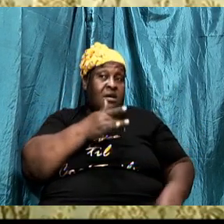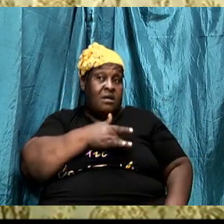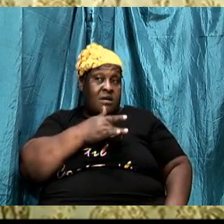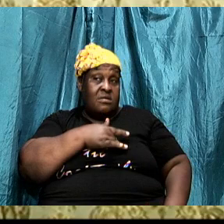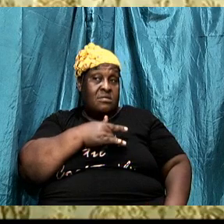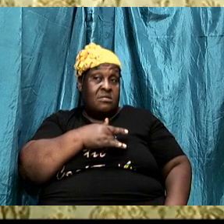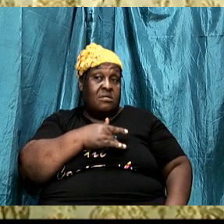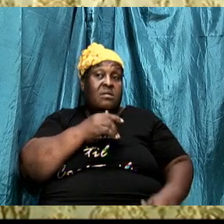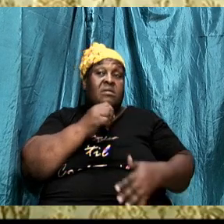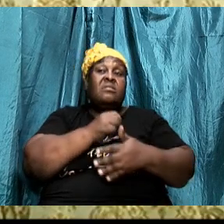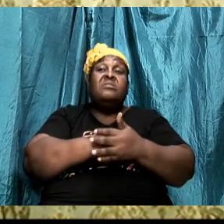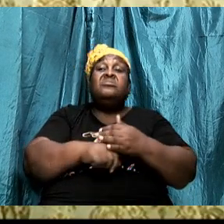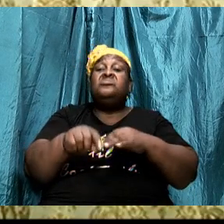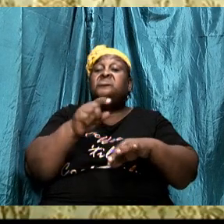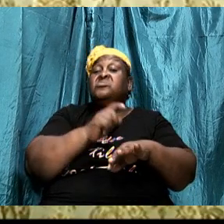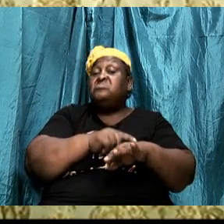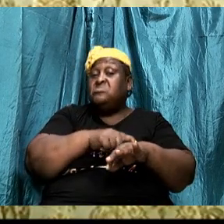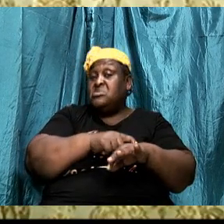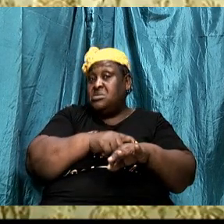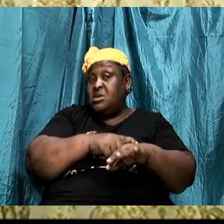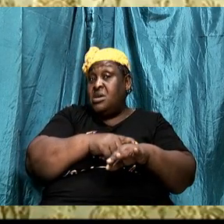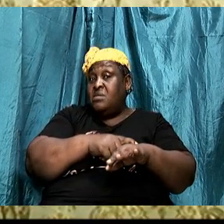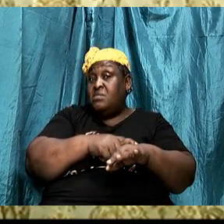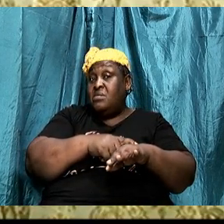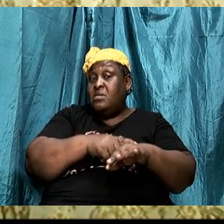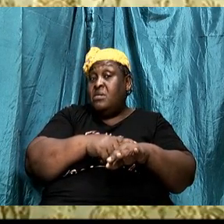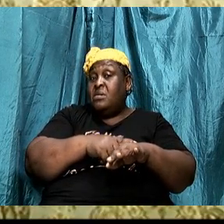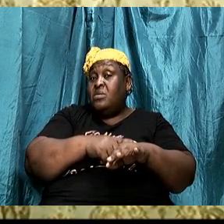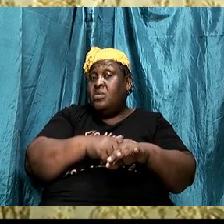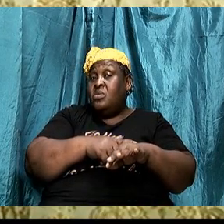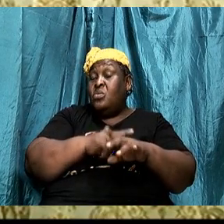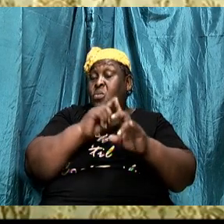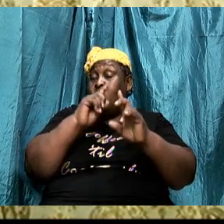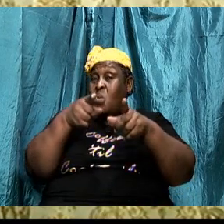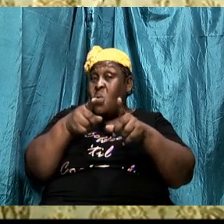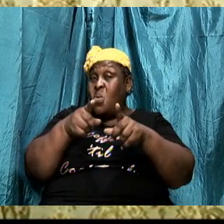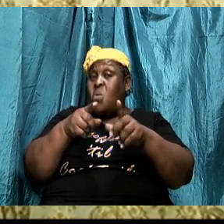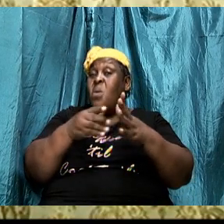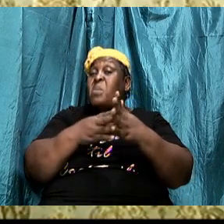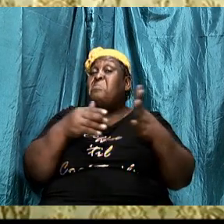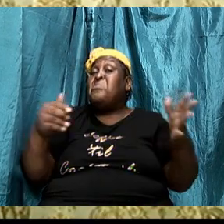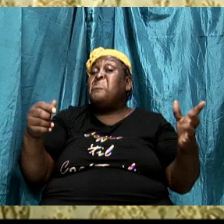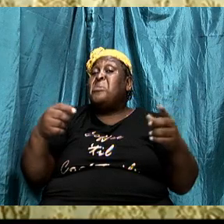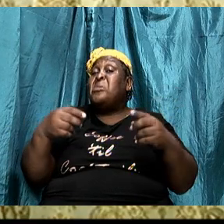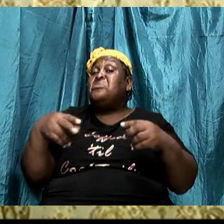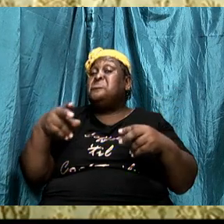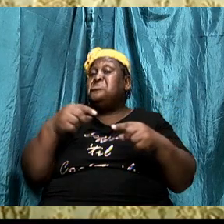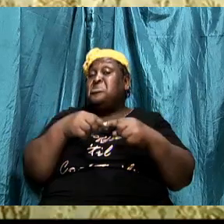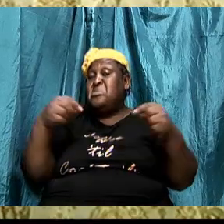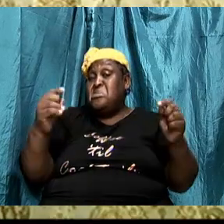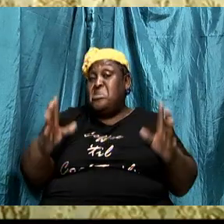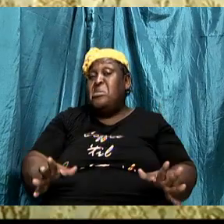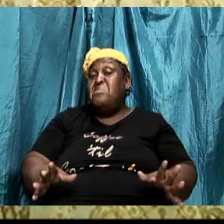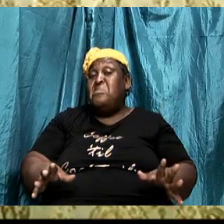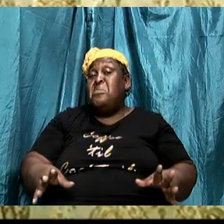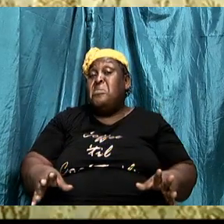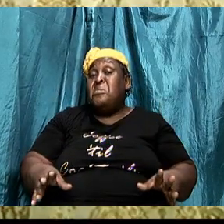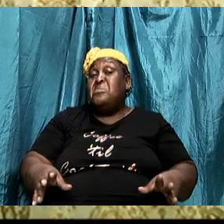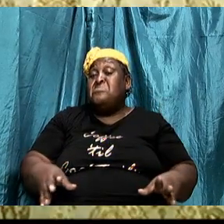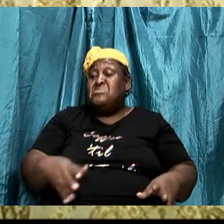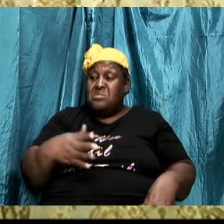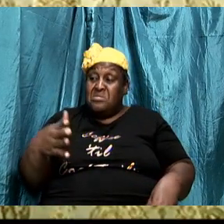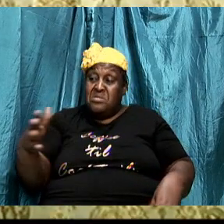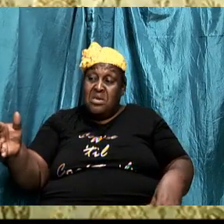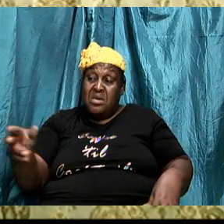Sometimes it's through the person that is closest to us. Just sprinkle a little bit of doubt on the things that the